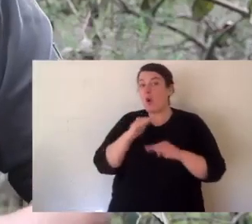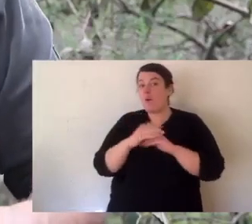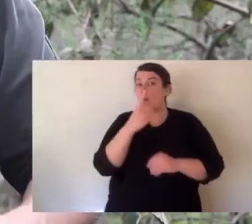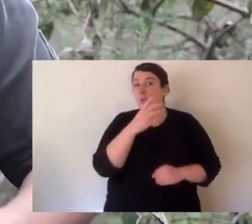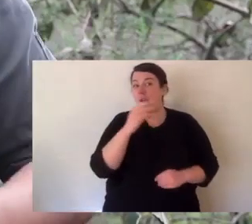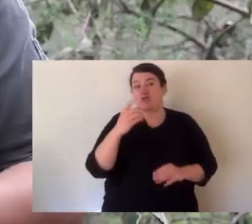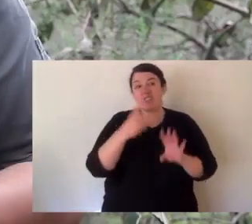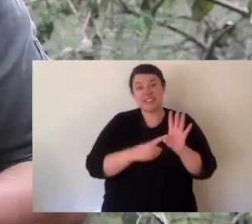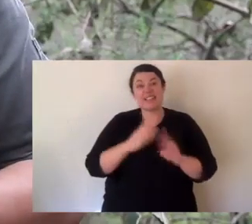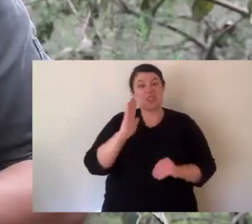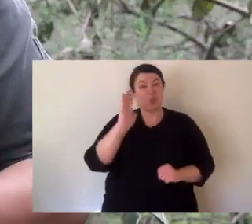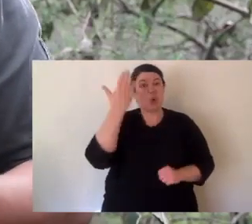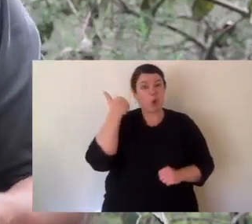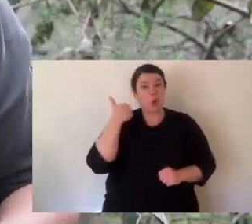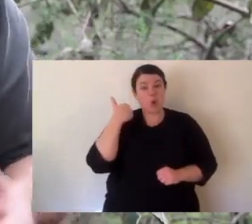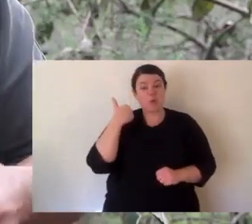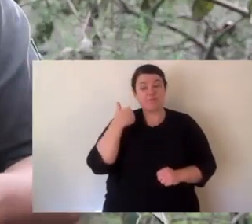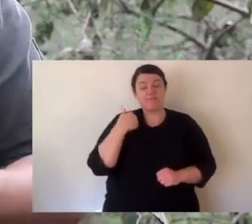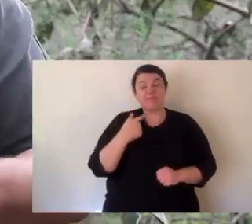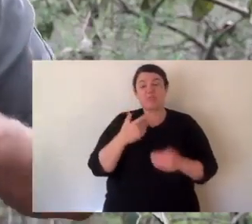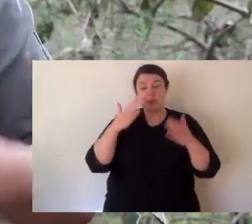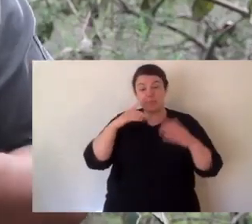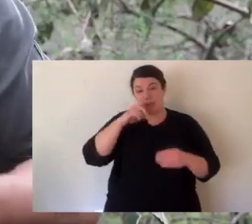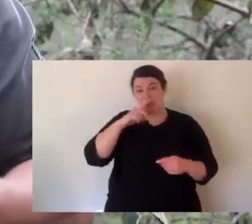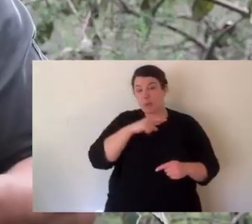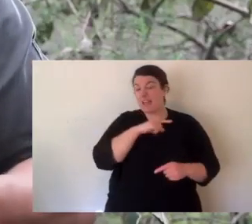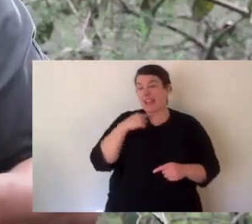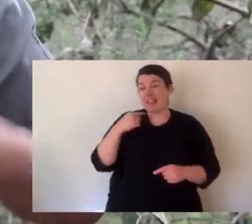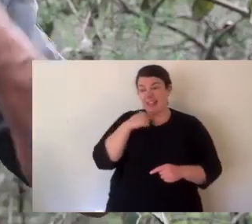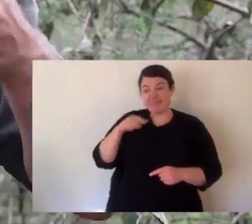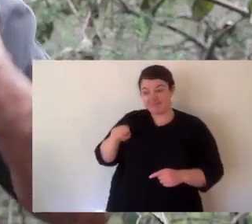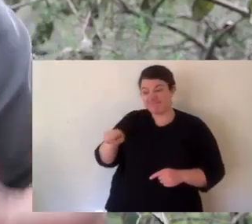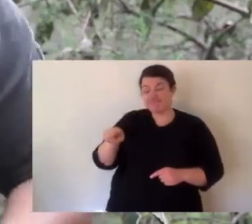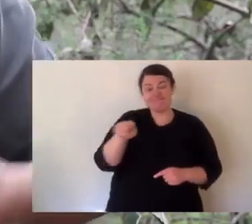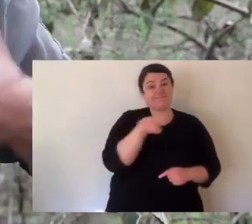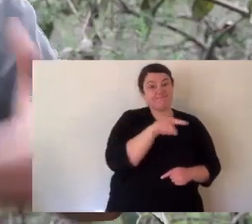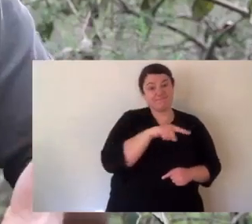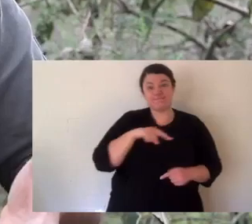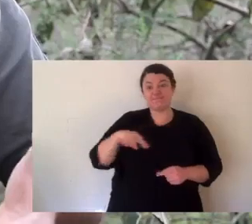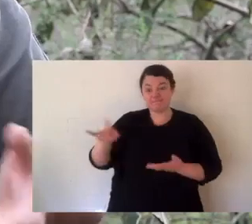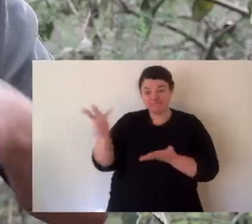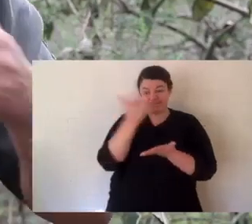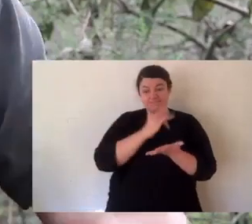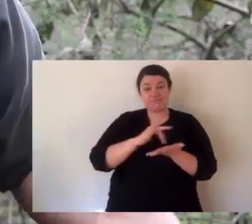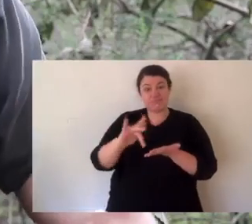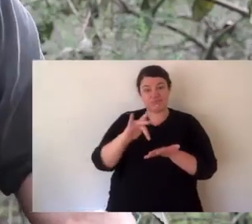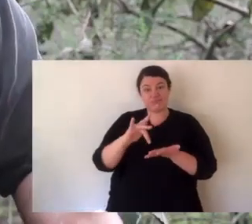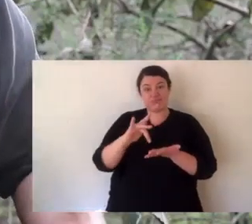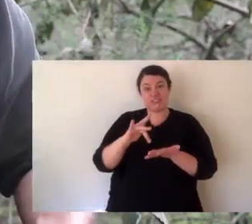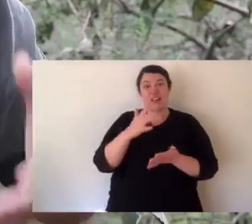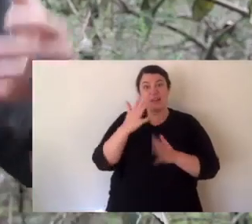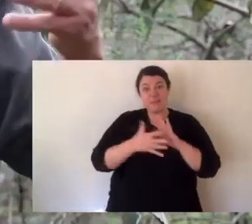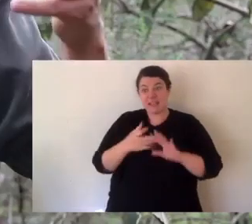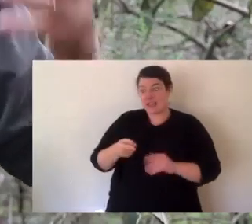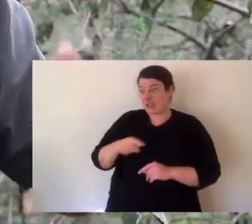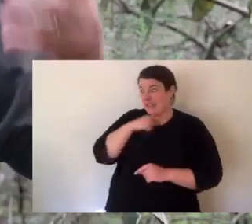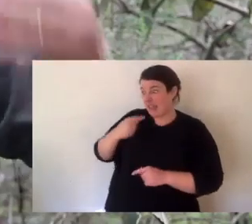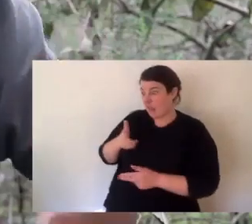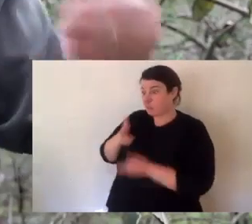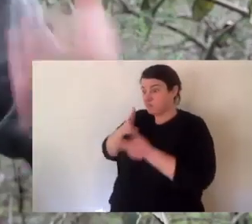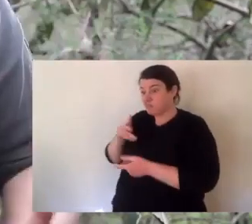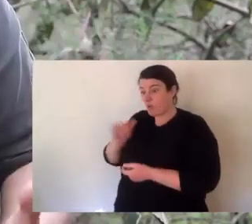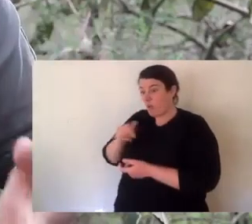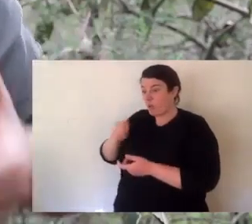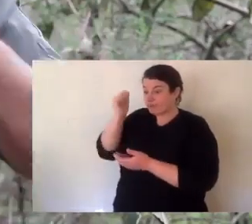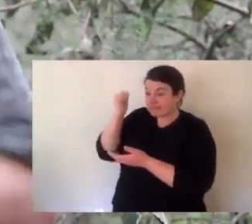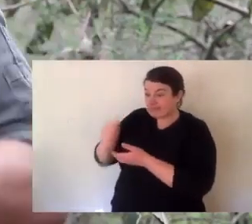over a hundred years ago, it was persecuted. At one point there was a bounty on thylacines and a bounty is where there is a money